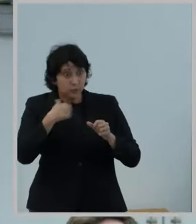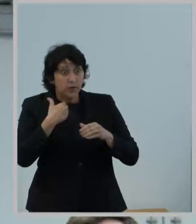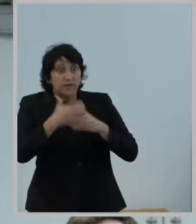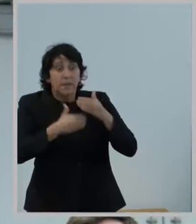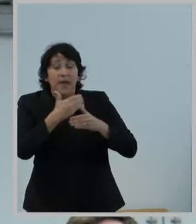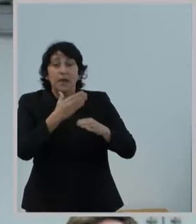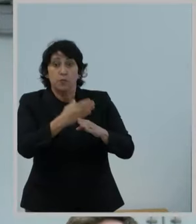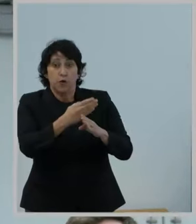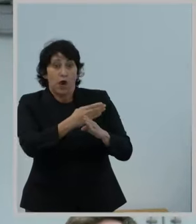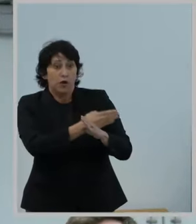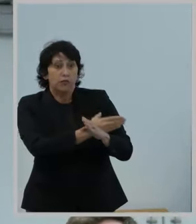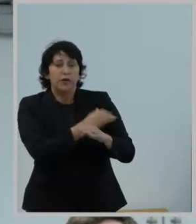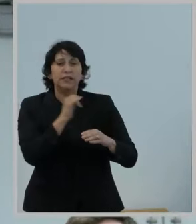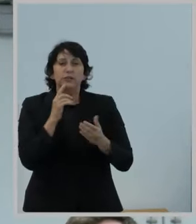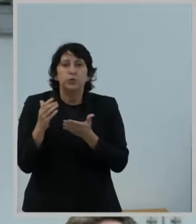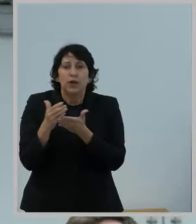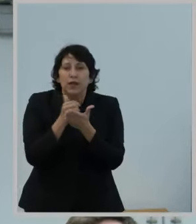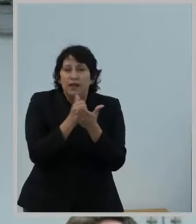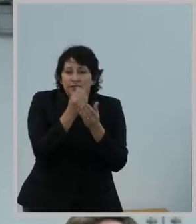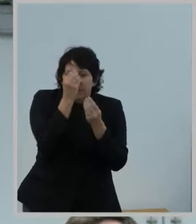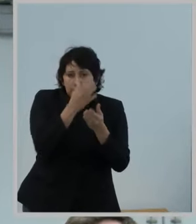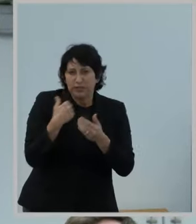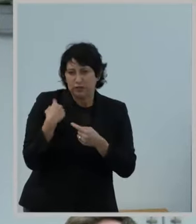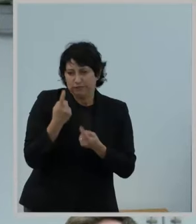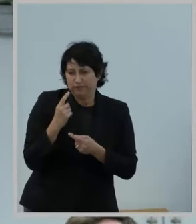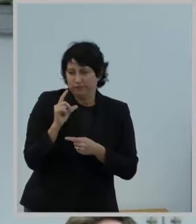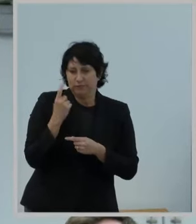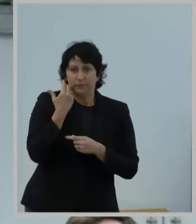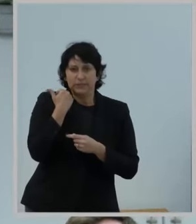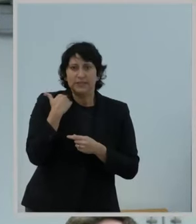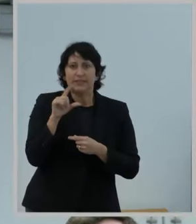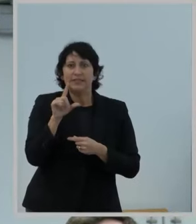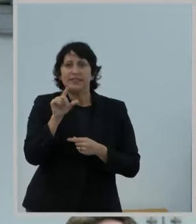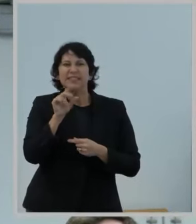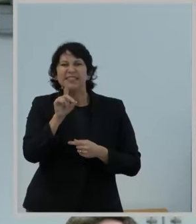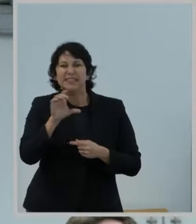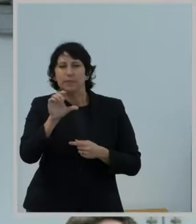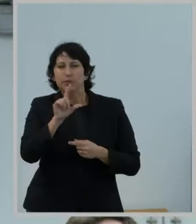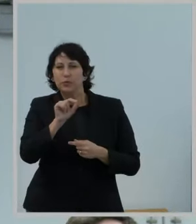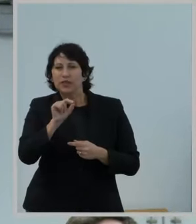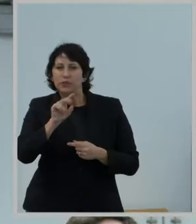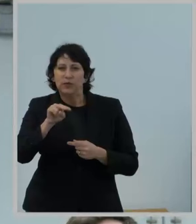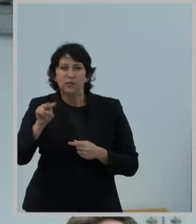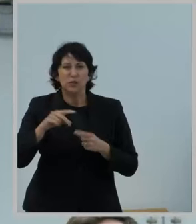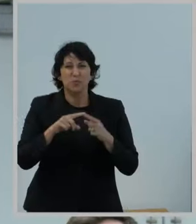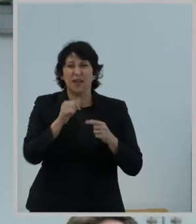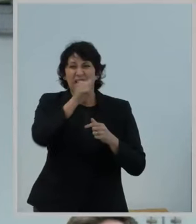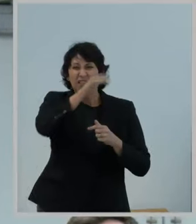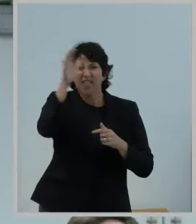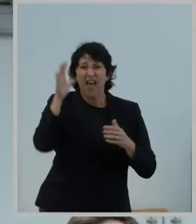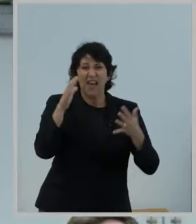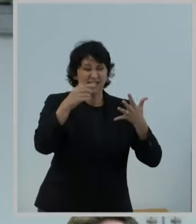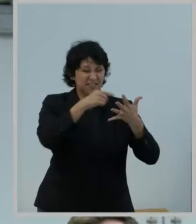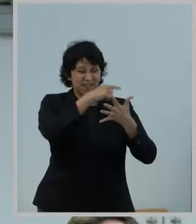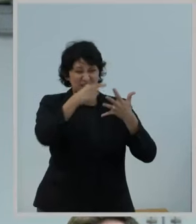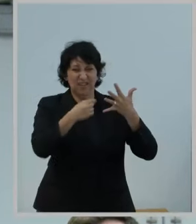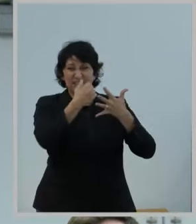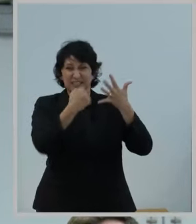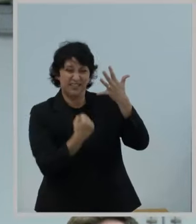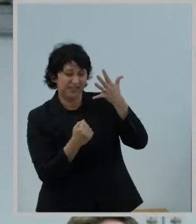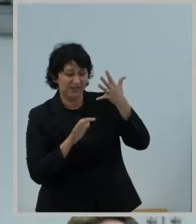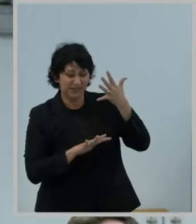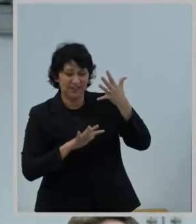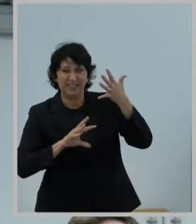on broadband data collection information as of December 2022, Alaska still ranks 55th of 56 states and territories